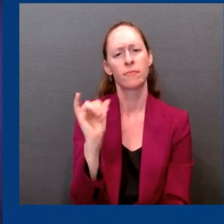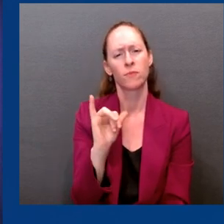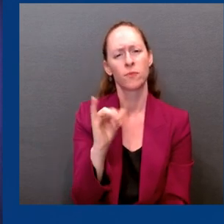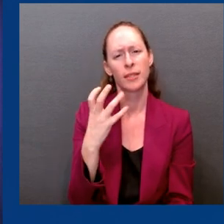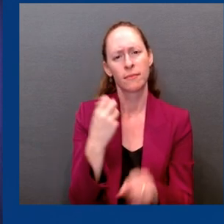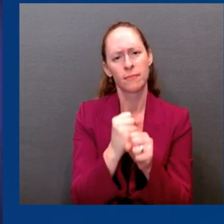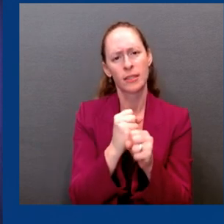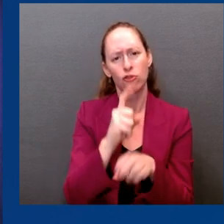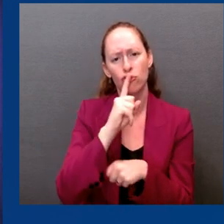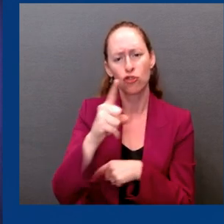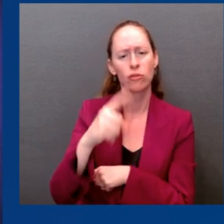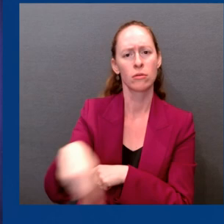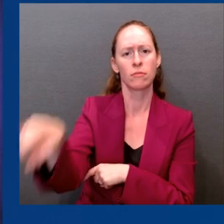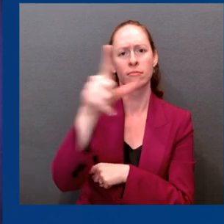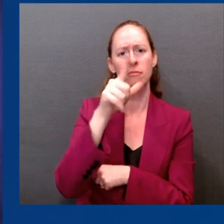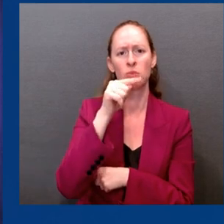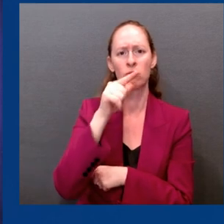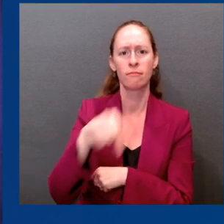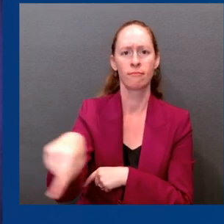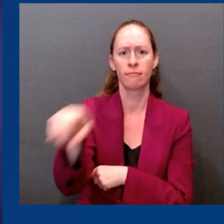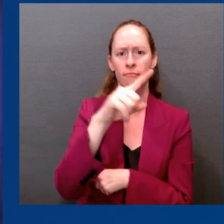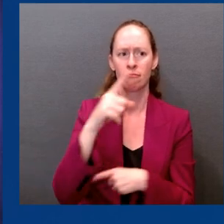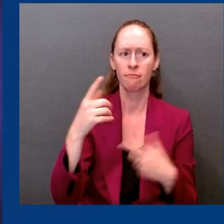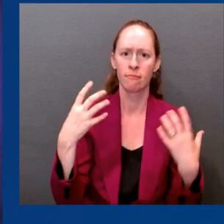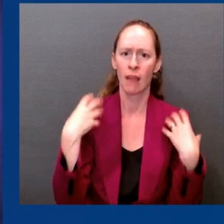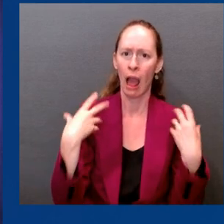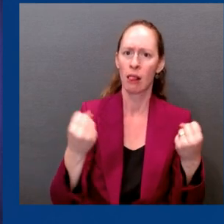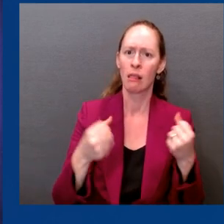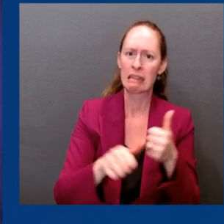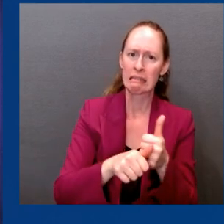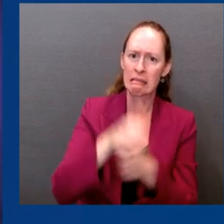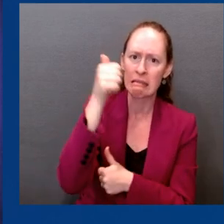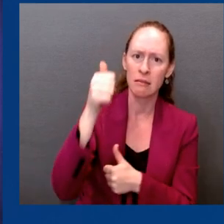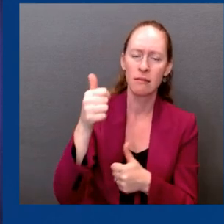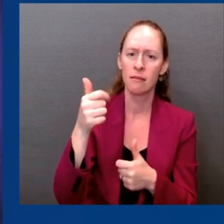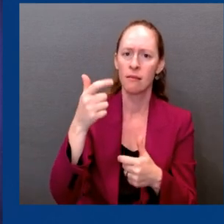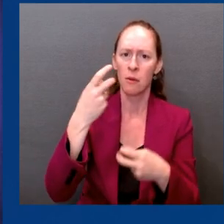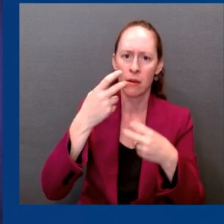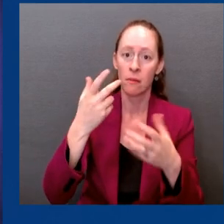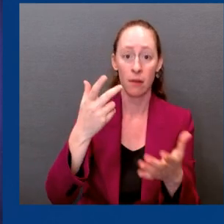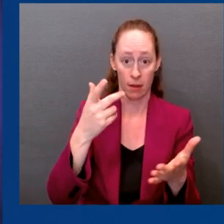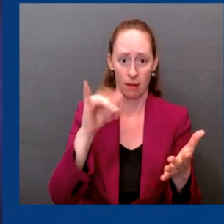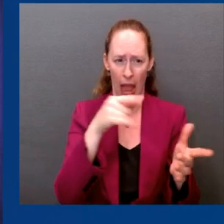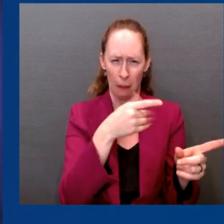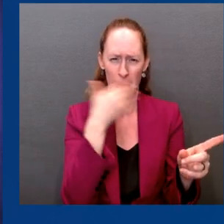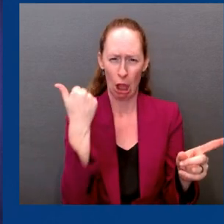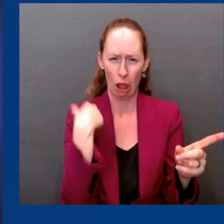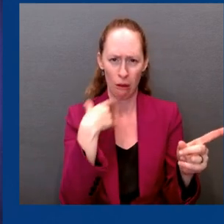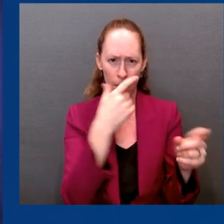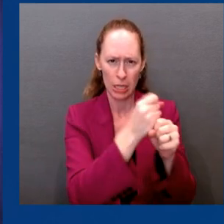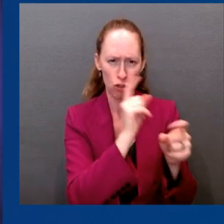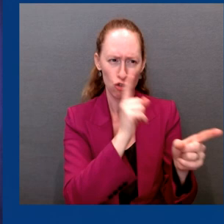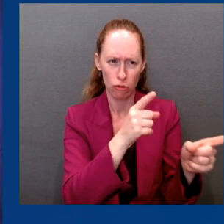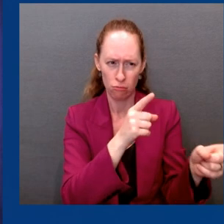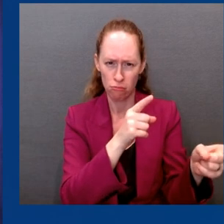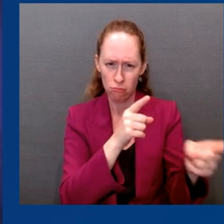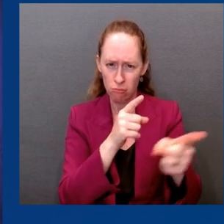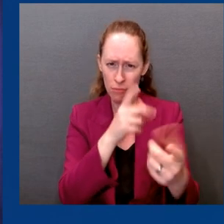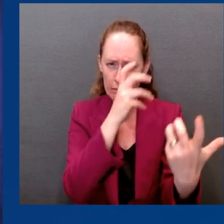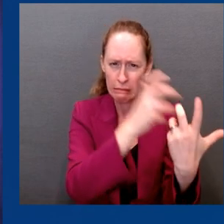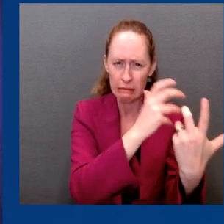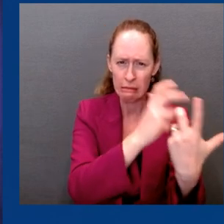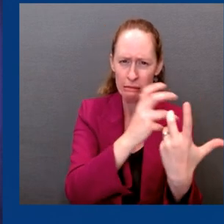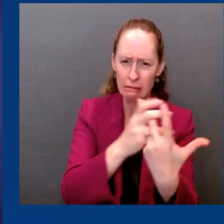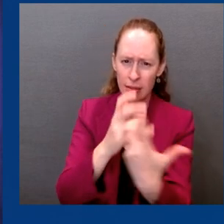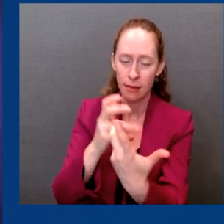meeting those individuals where they are. We will put special efforts to reach older Americans, those living in congregate